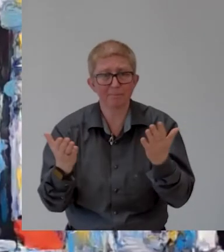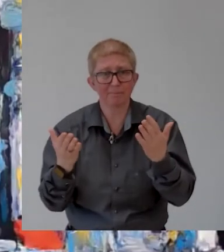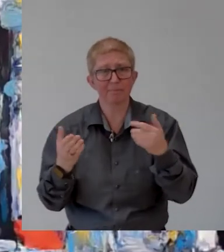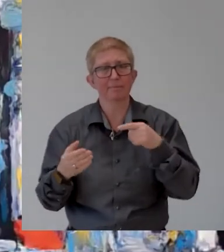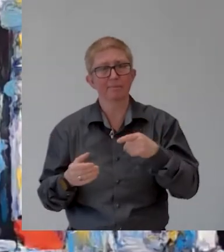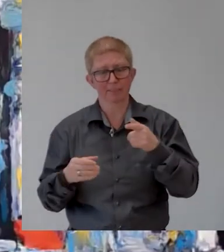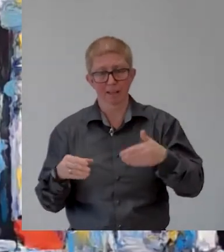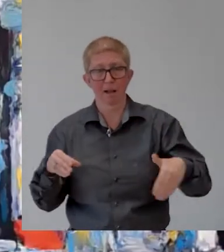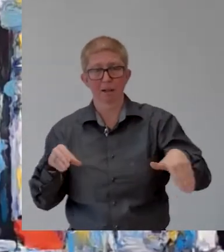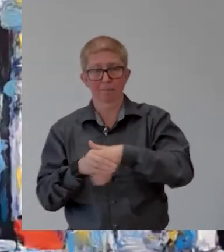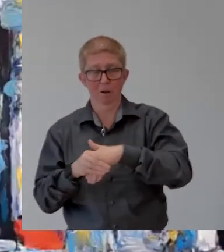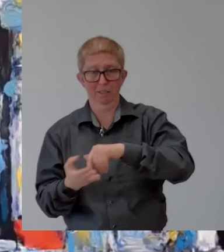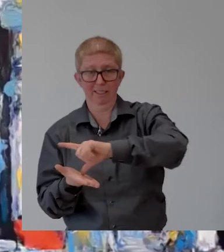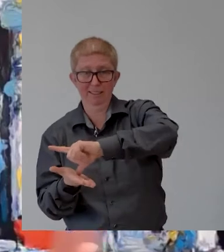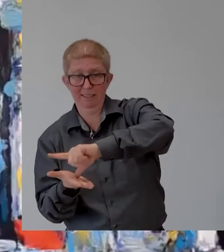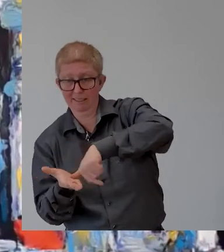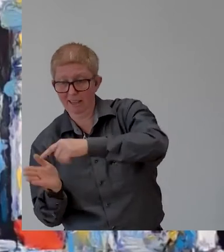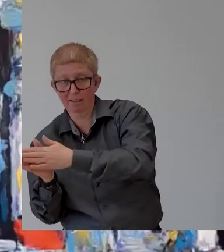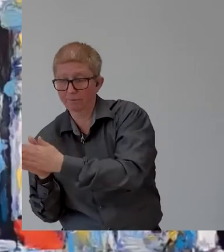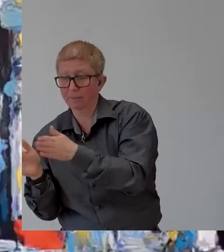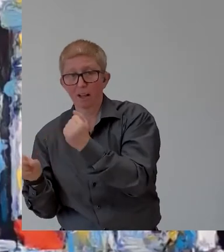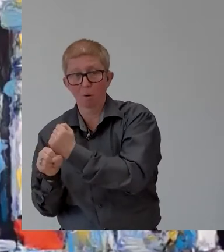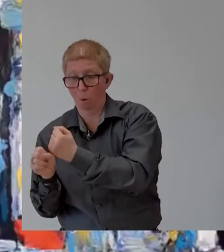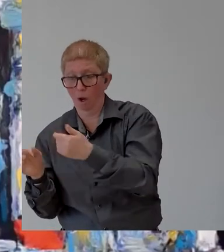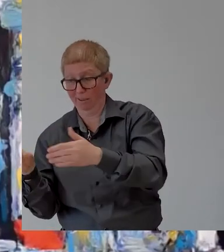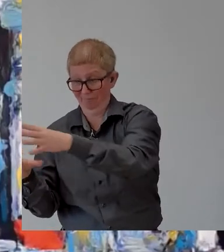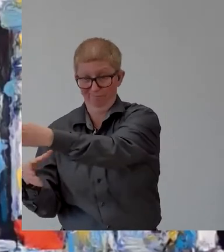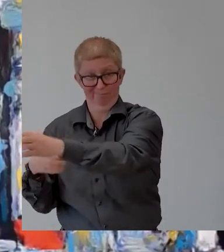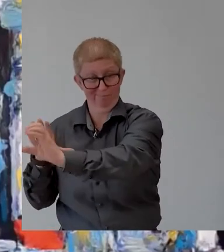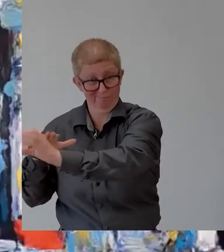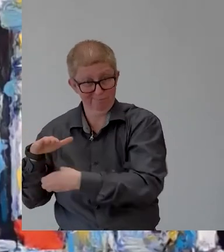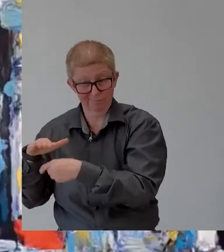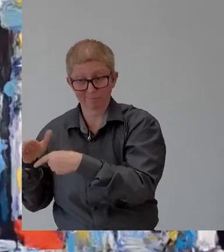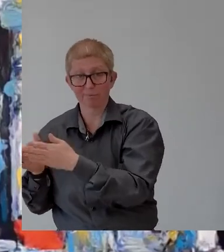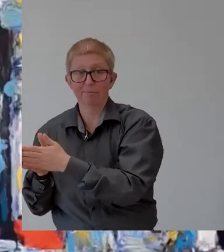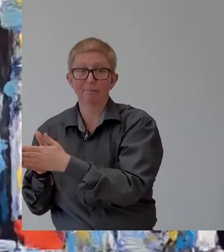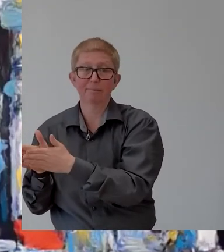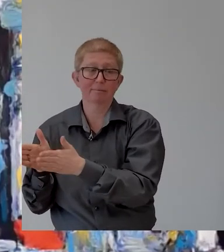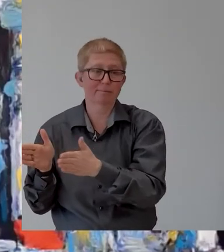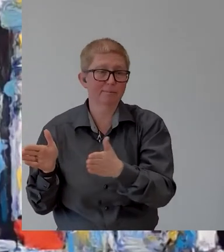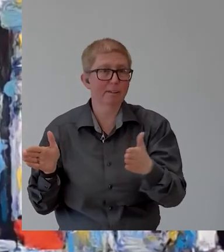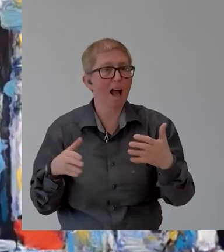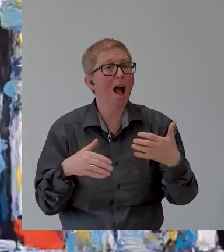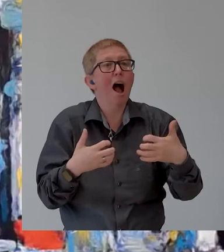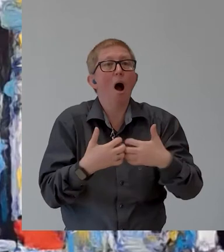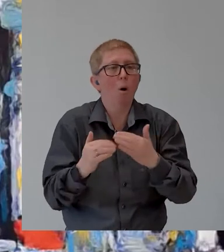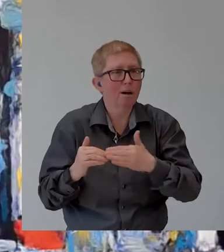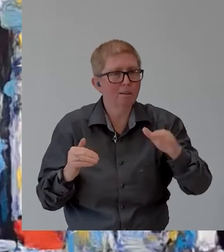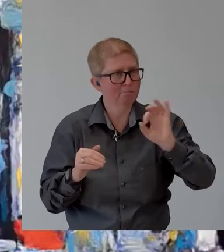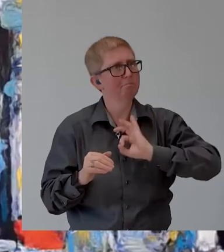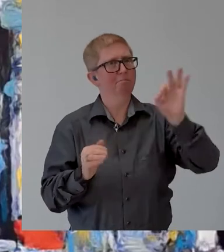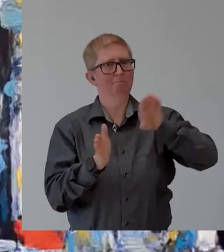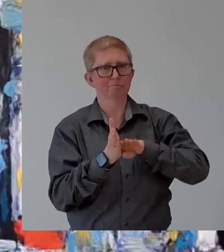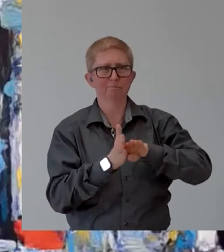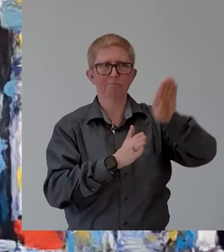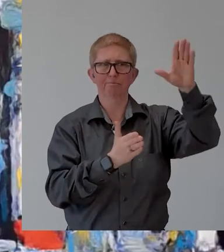stage and end at hopefully a successful integration in the new job position in each stage of the employment cycle we will